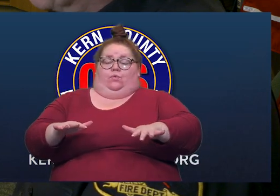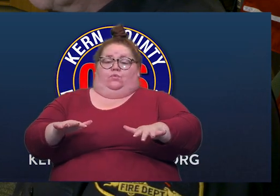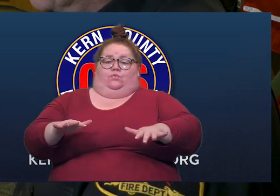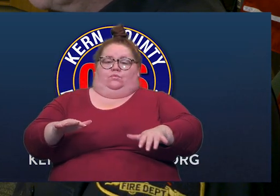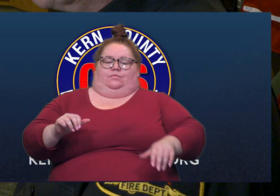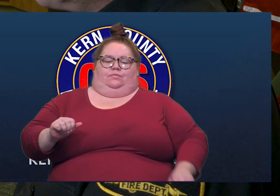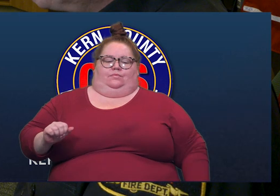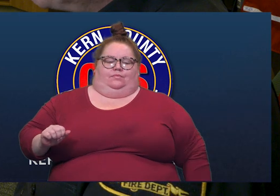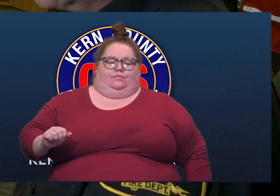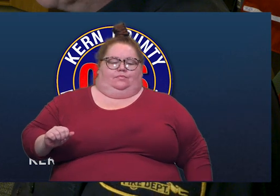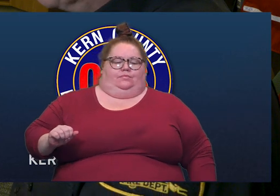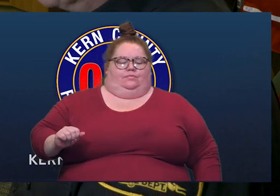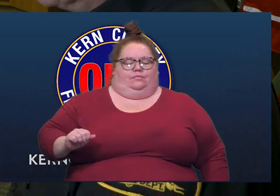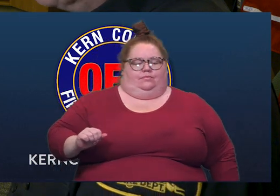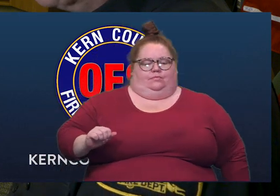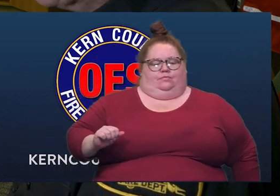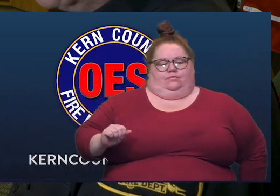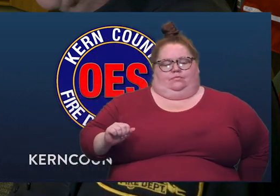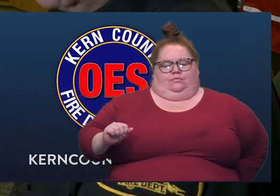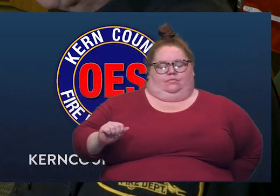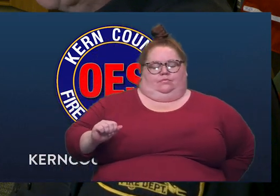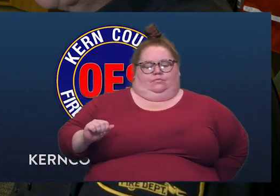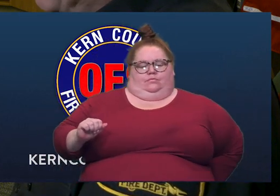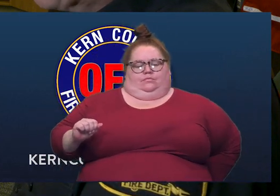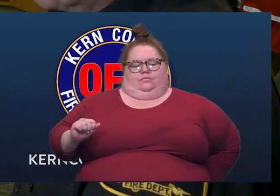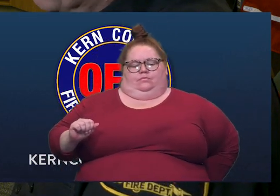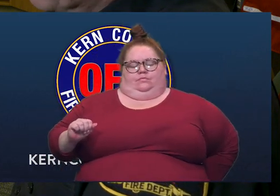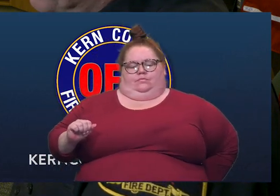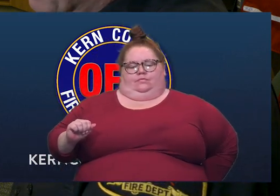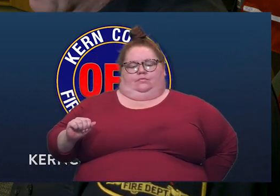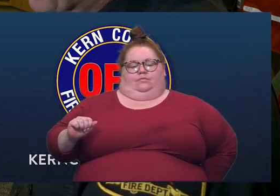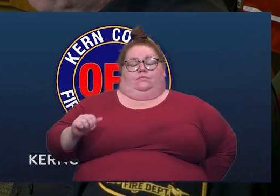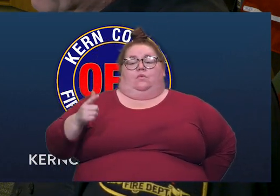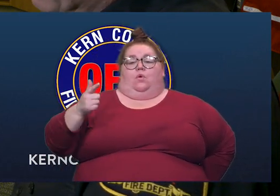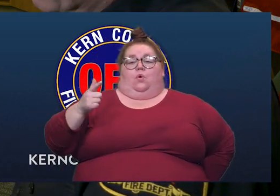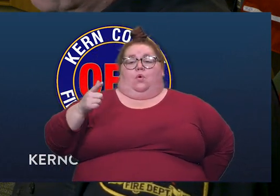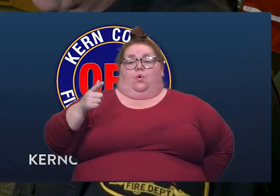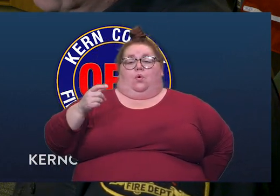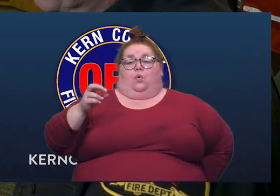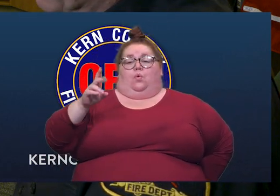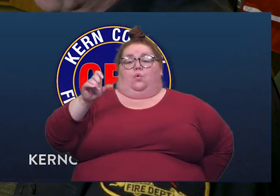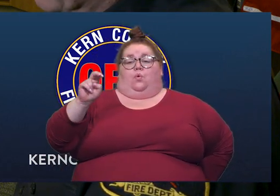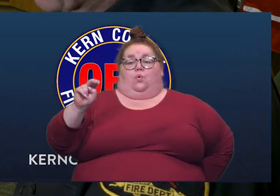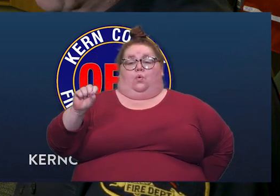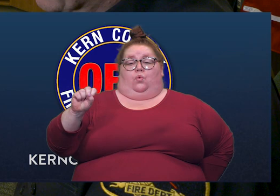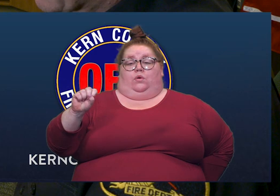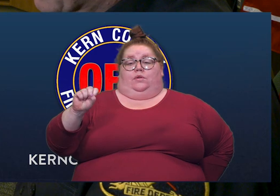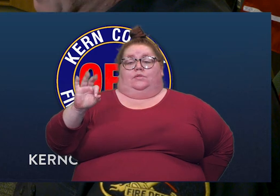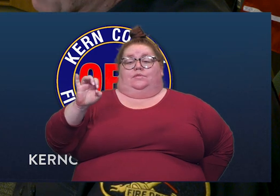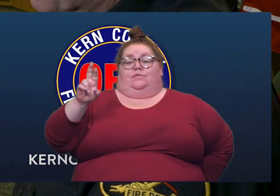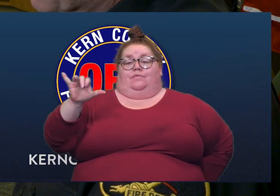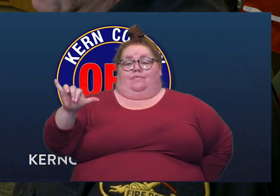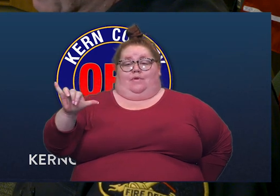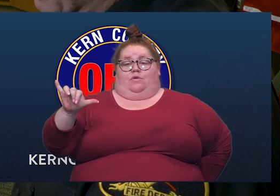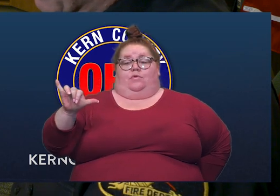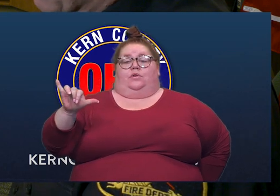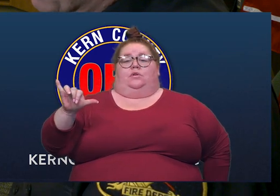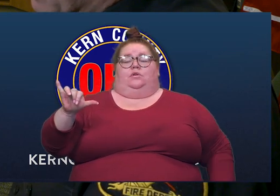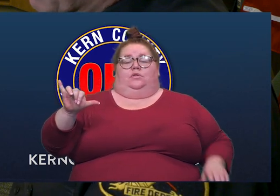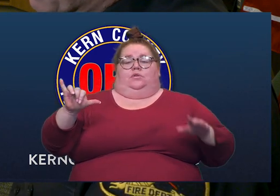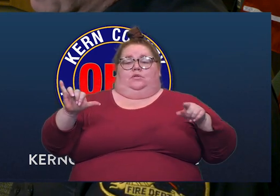that location. As it goes past Gordon's Ferry, and you can see both of the canals,